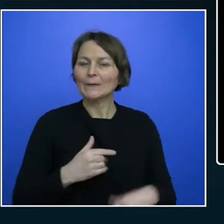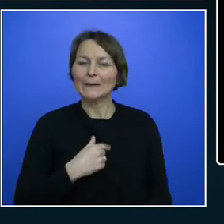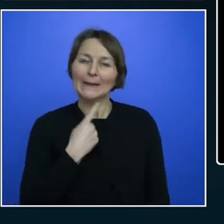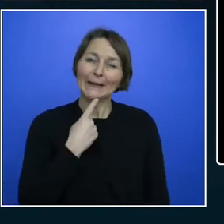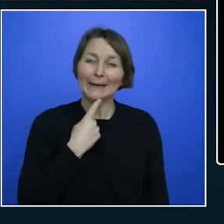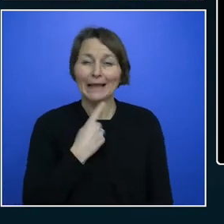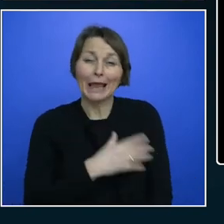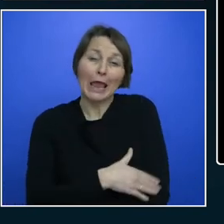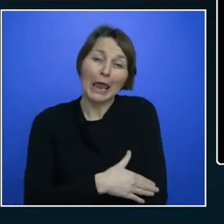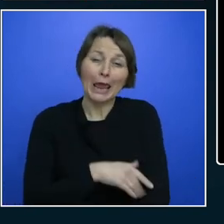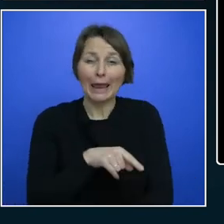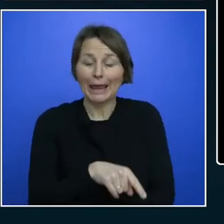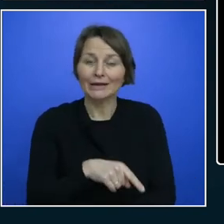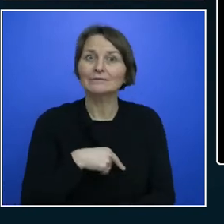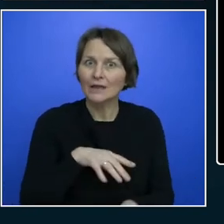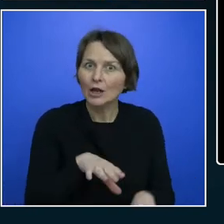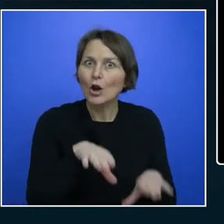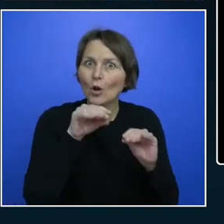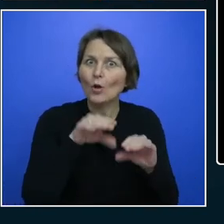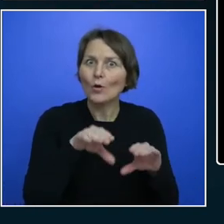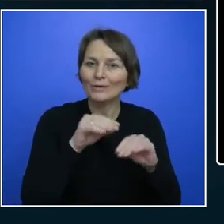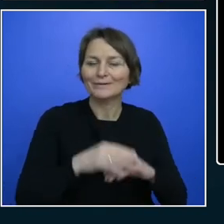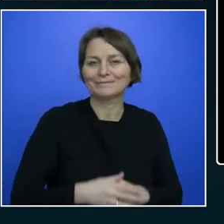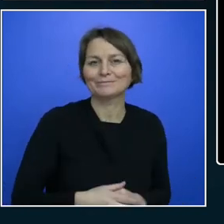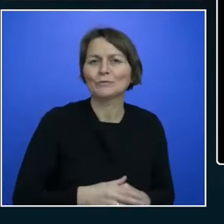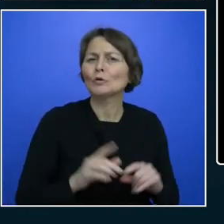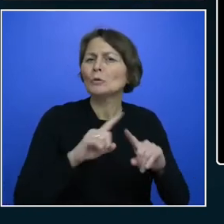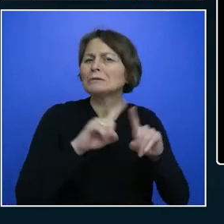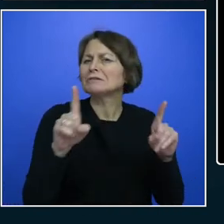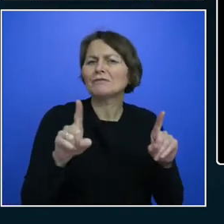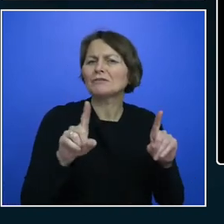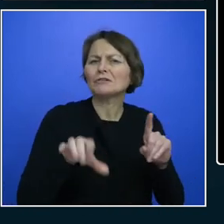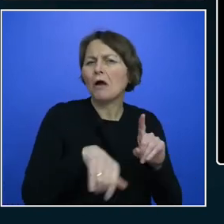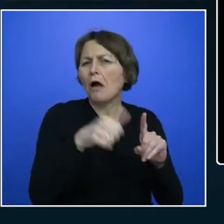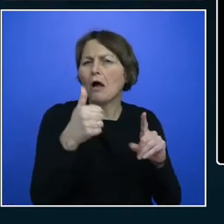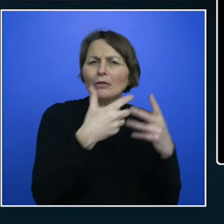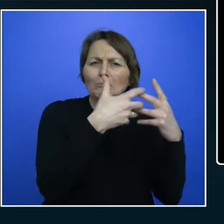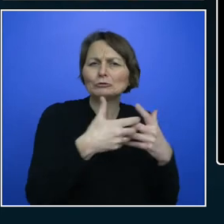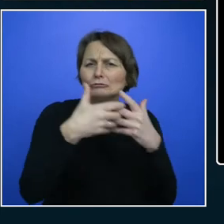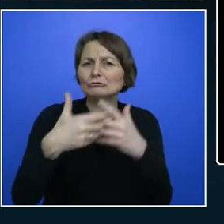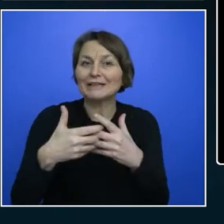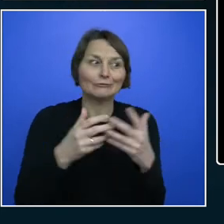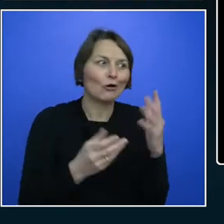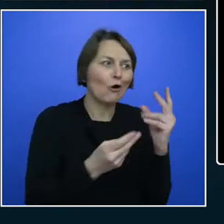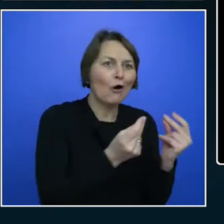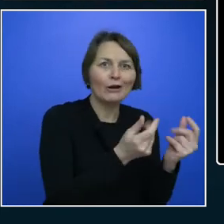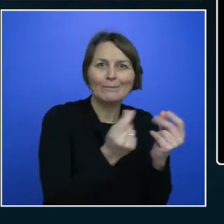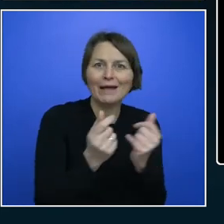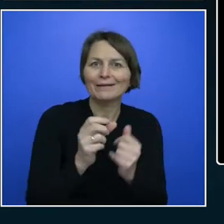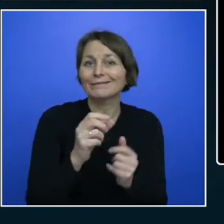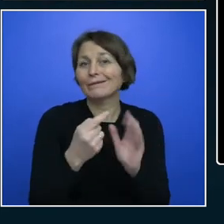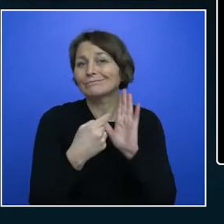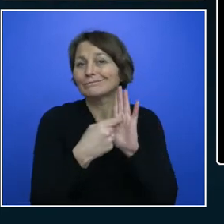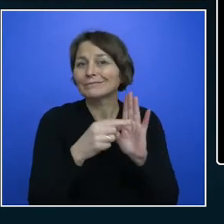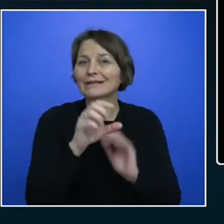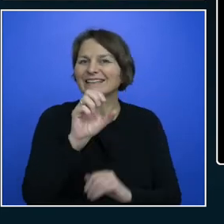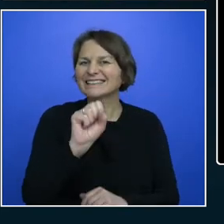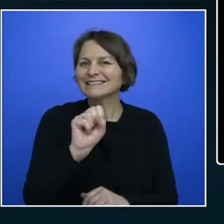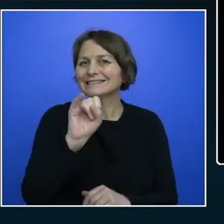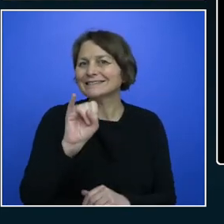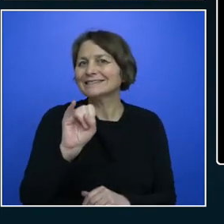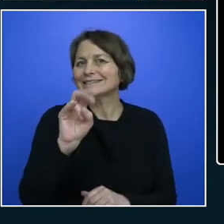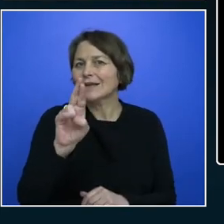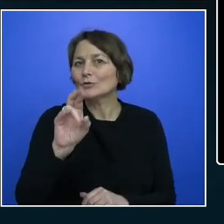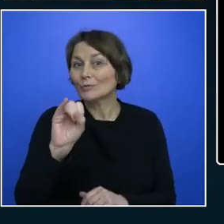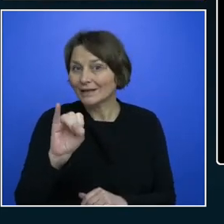And if you go into Cortana or Siri or Alexa, right now they understand emotion because they have emotional teams in the background, adjusting